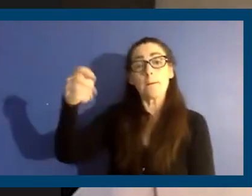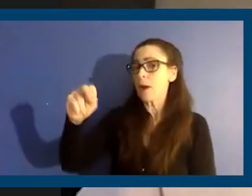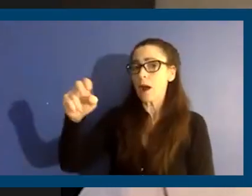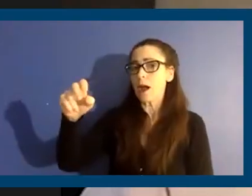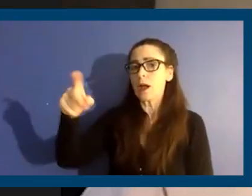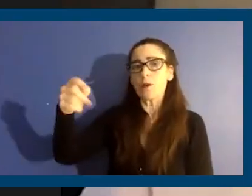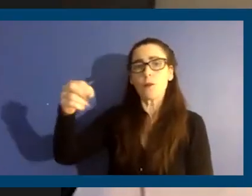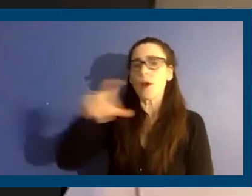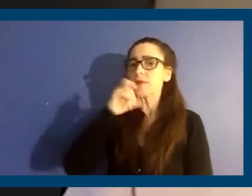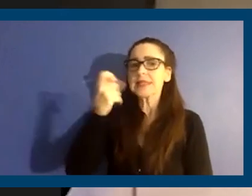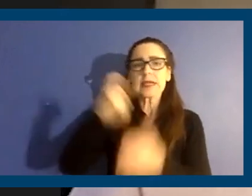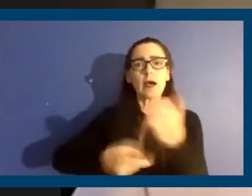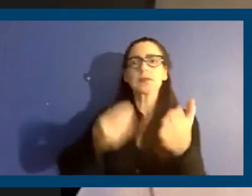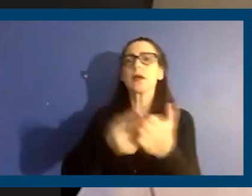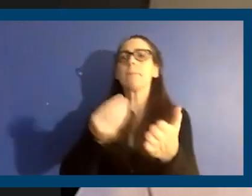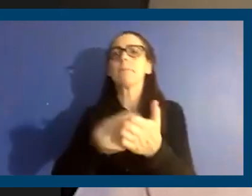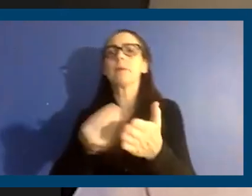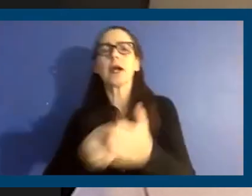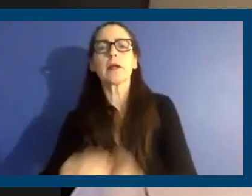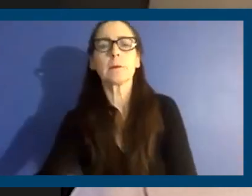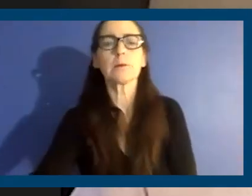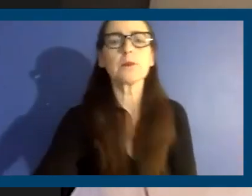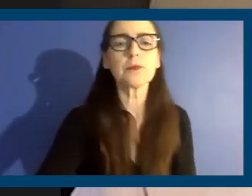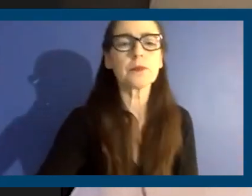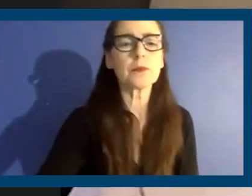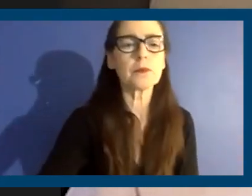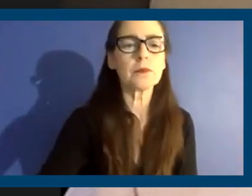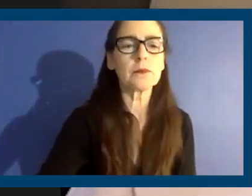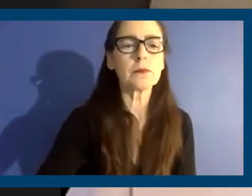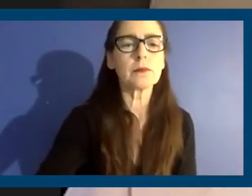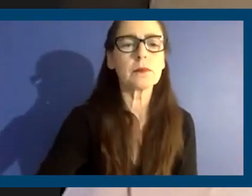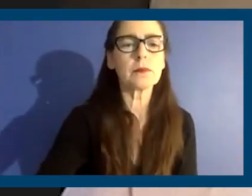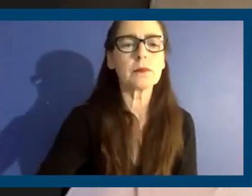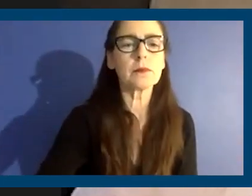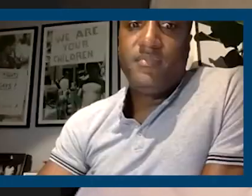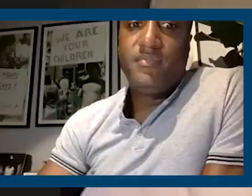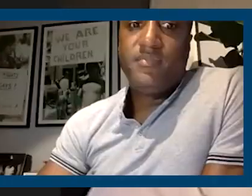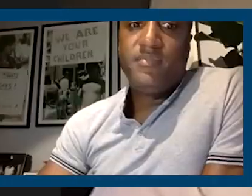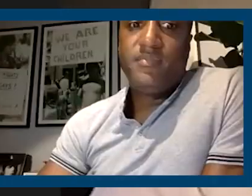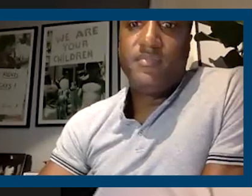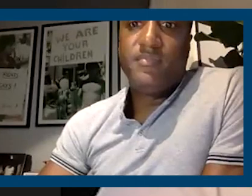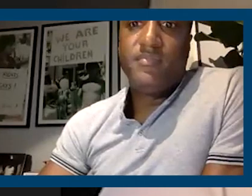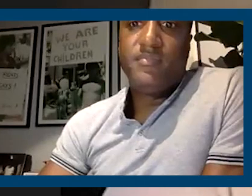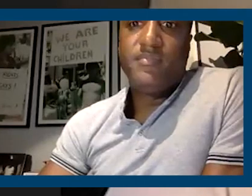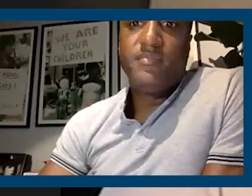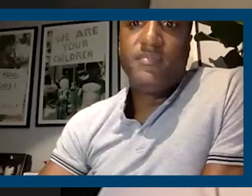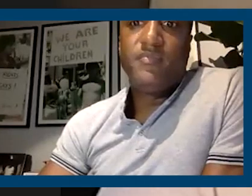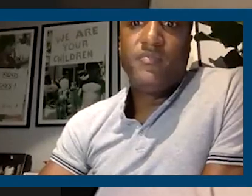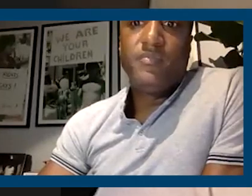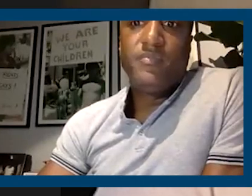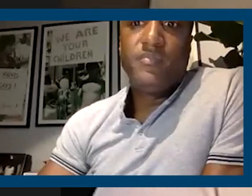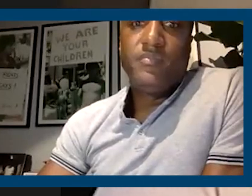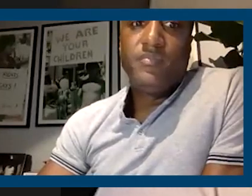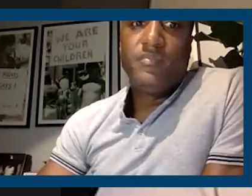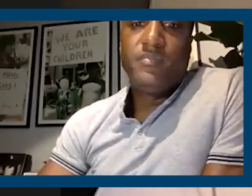cost money. What it does is just allow local government to, um, establish control for, over, uh,